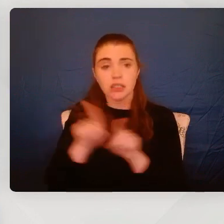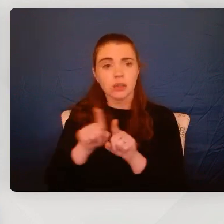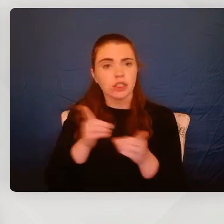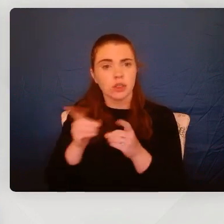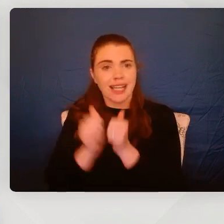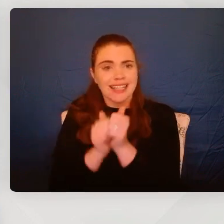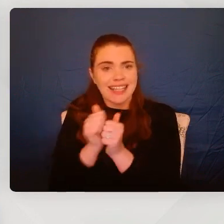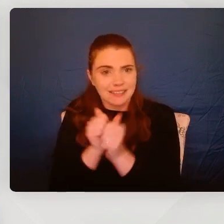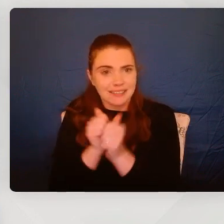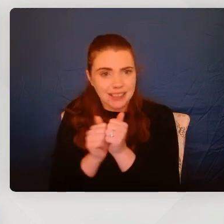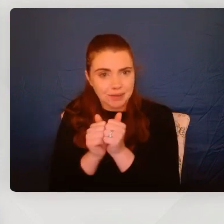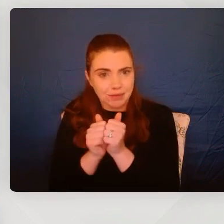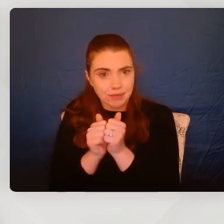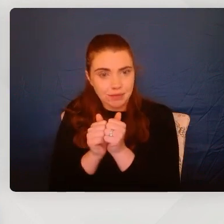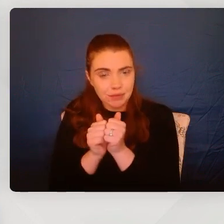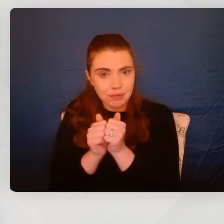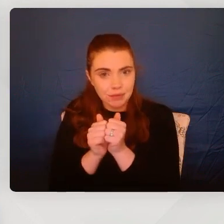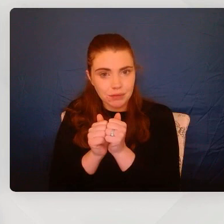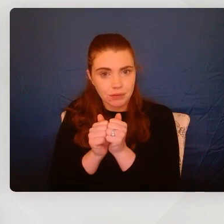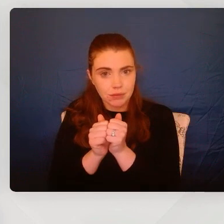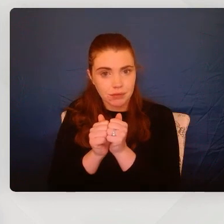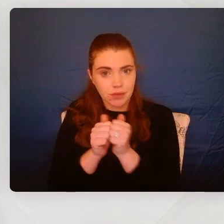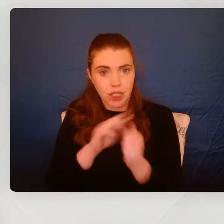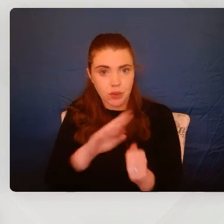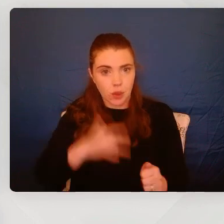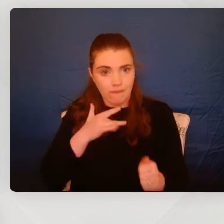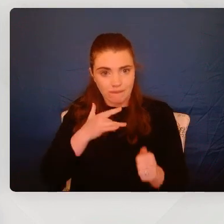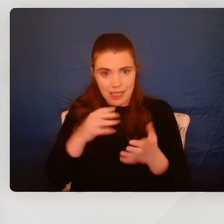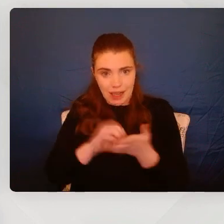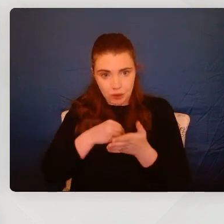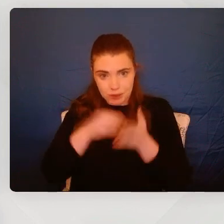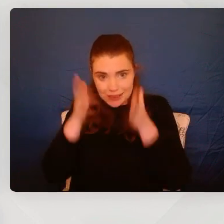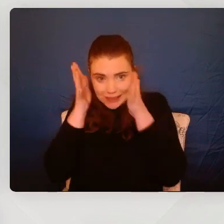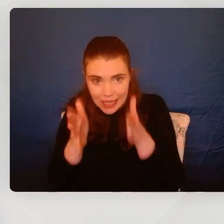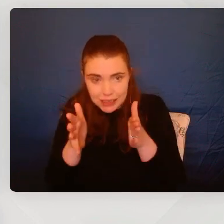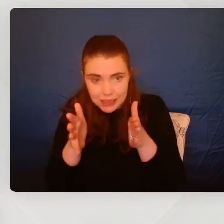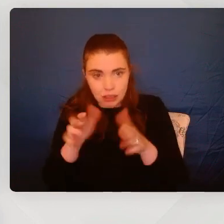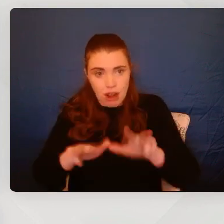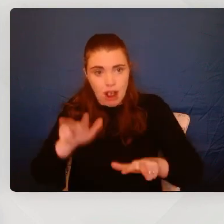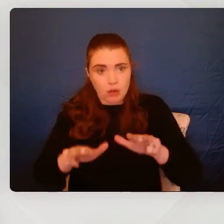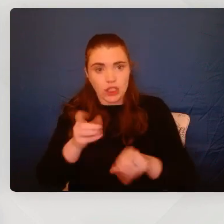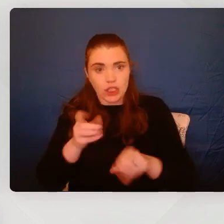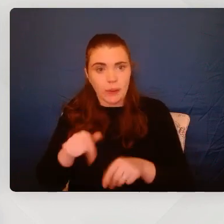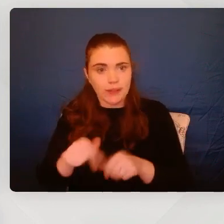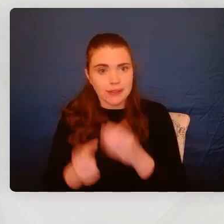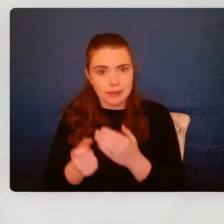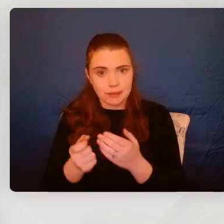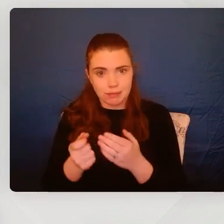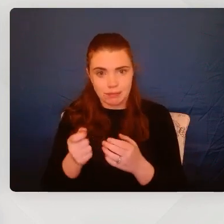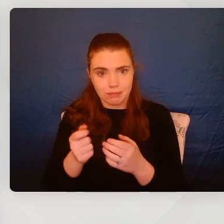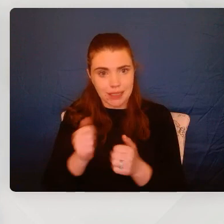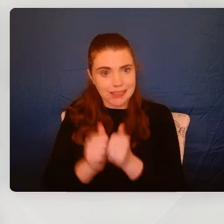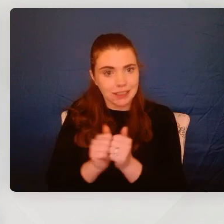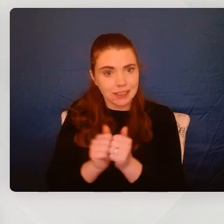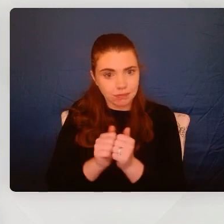mediate and then I don't have to feel intense or awkward about doing it. So the important thing is to just communicate